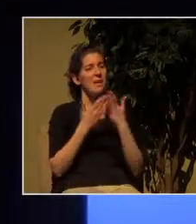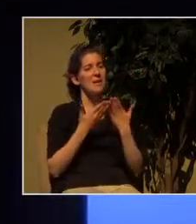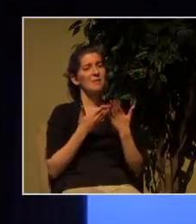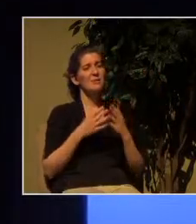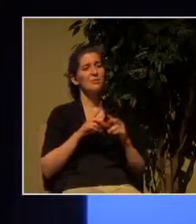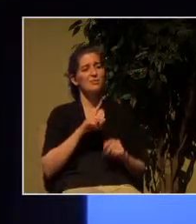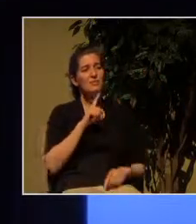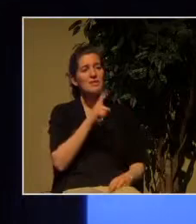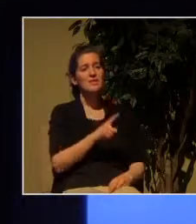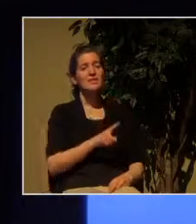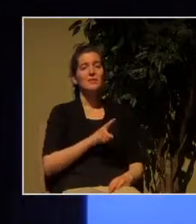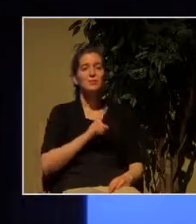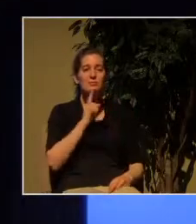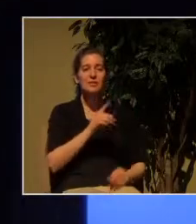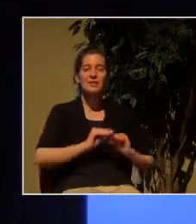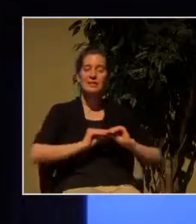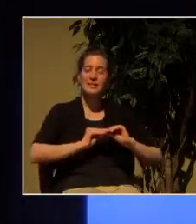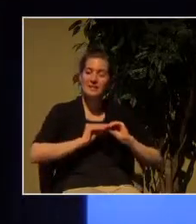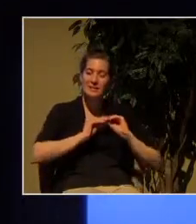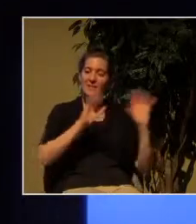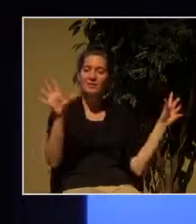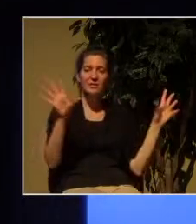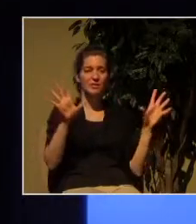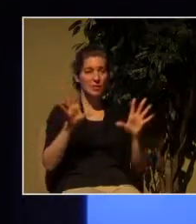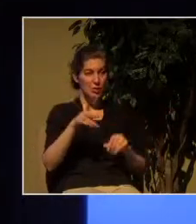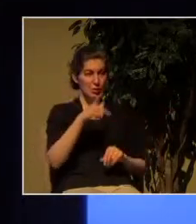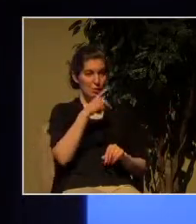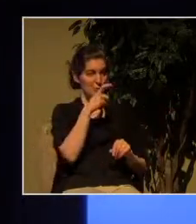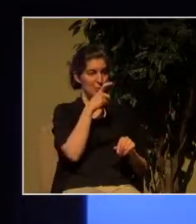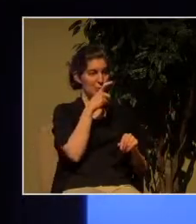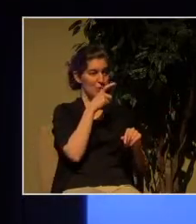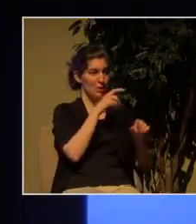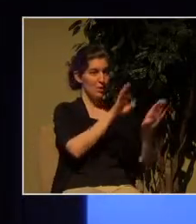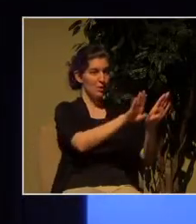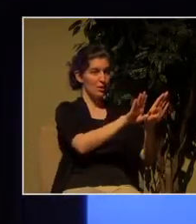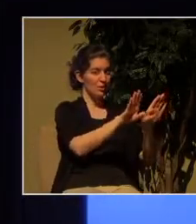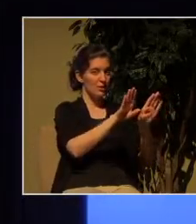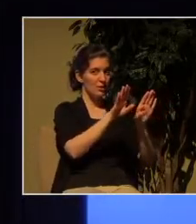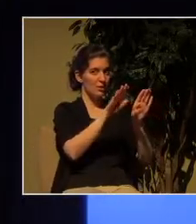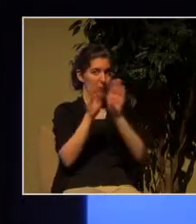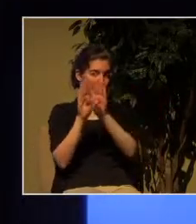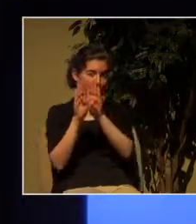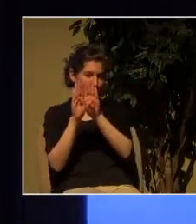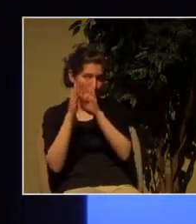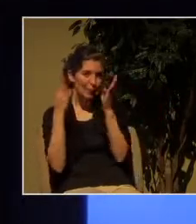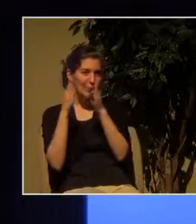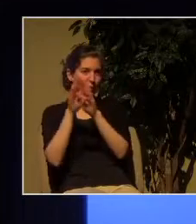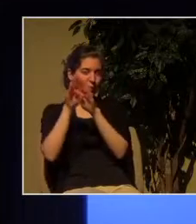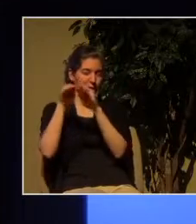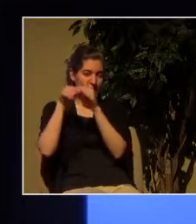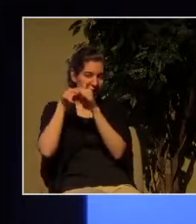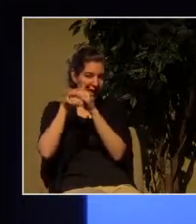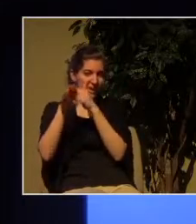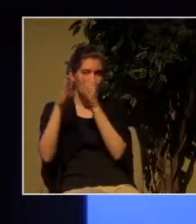that for those who enter through the narrow gate by faith in Christ